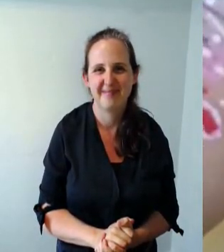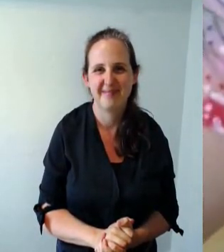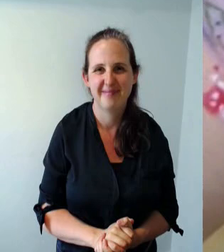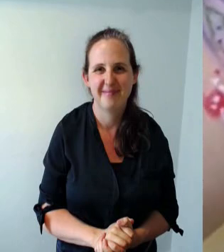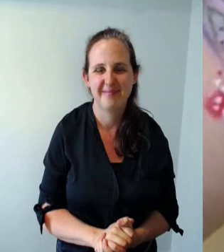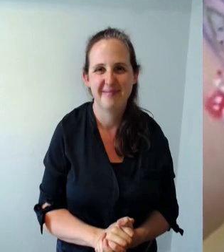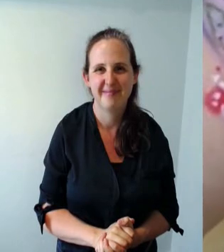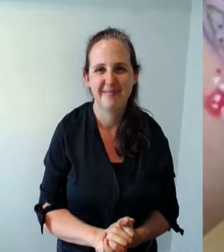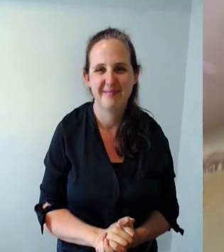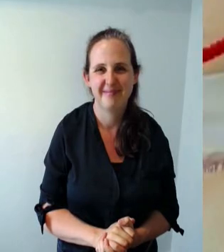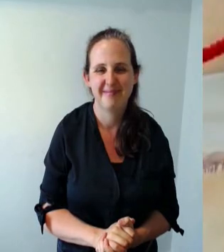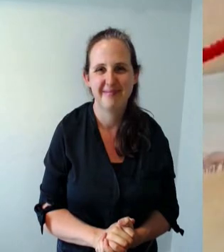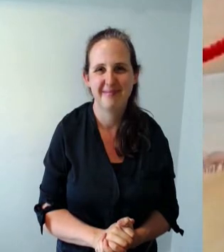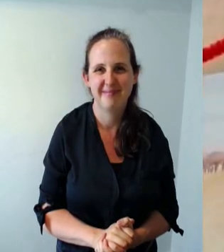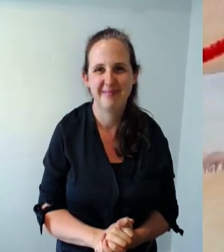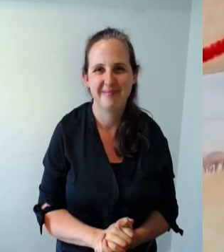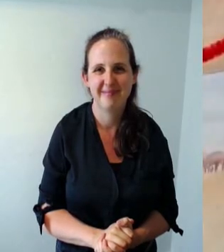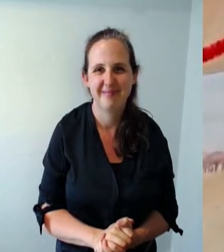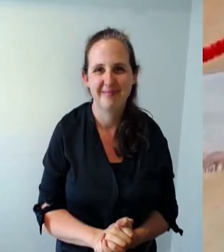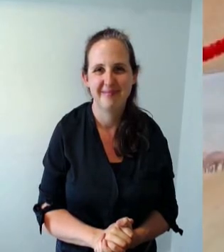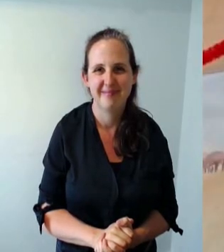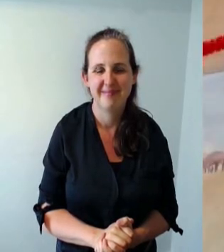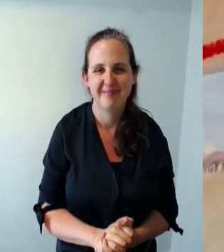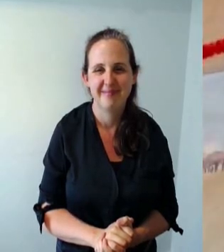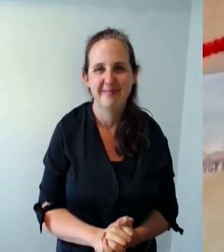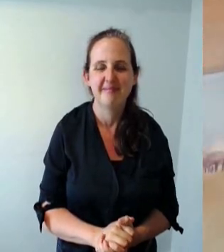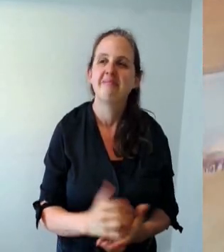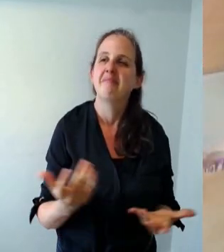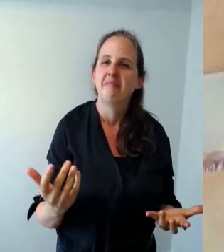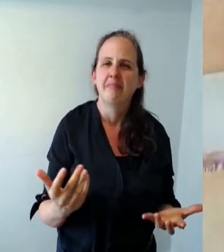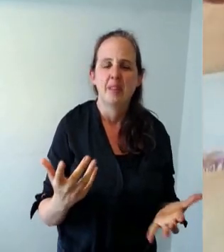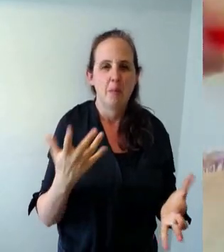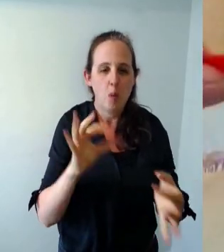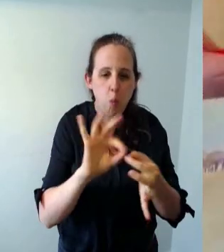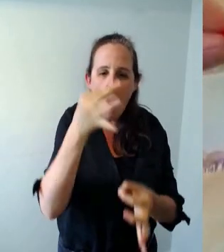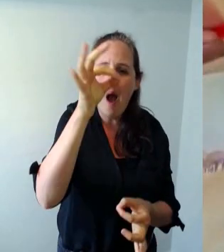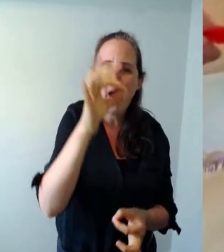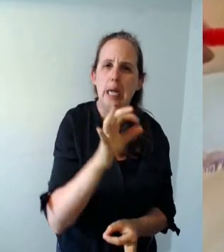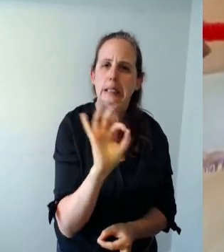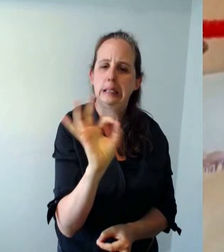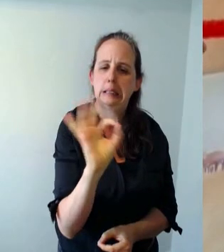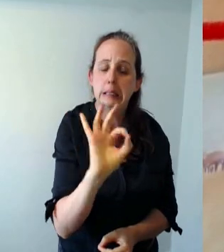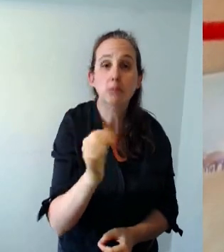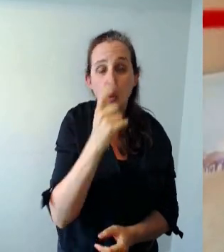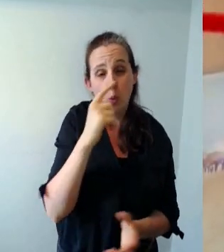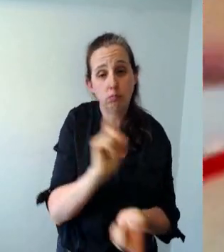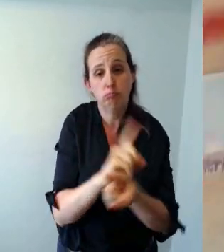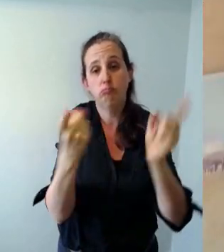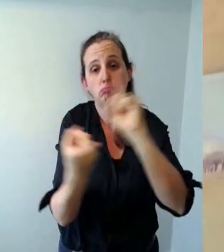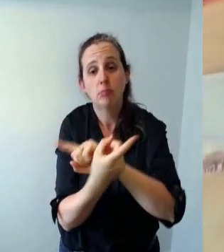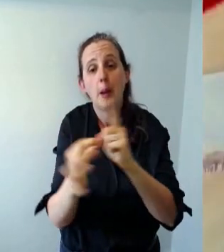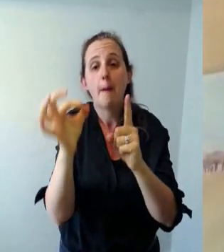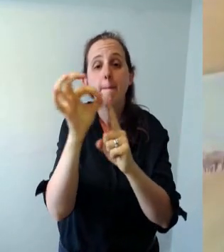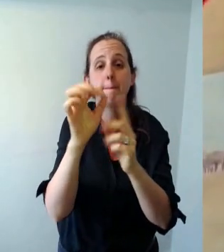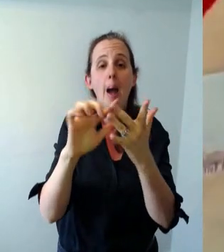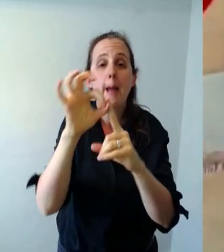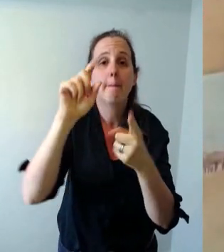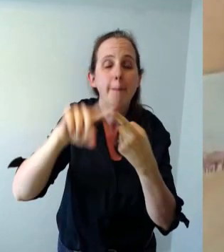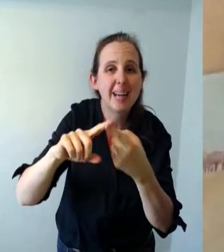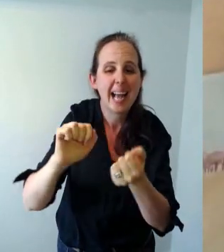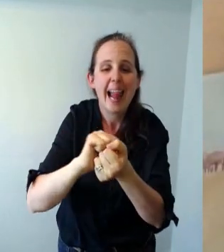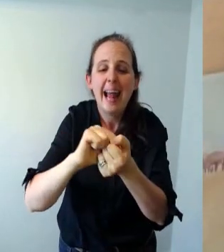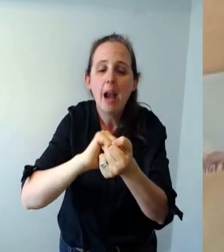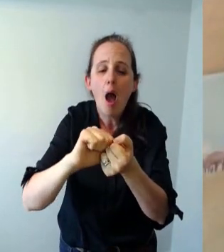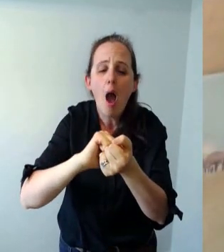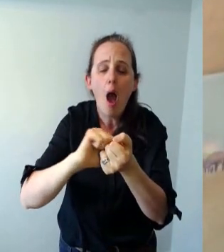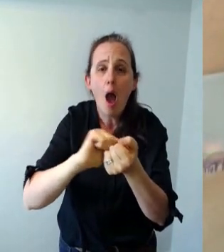there we go go uh you can also use trusty pipe cleaner perhaps a little